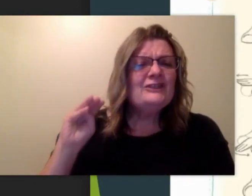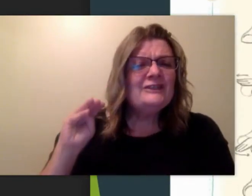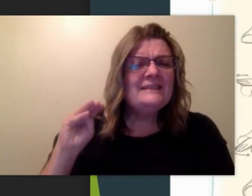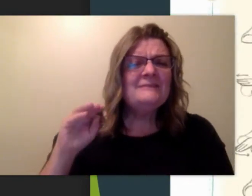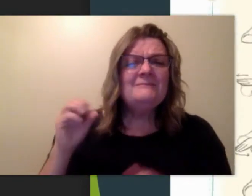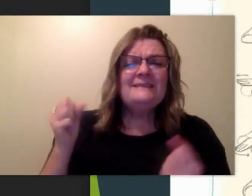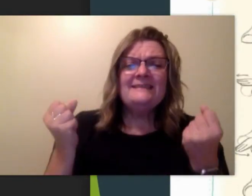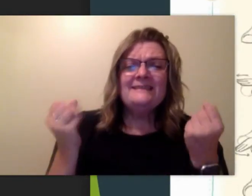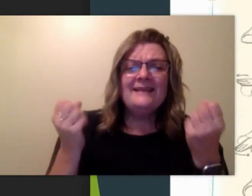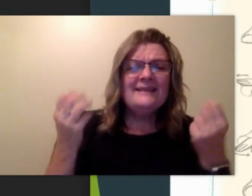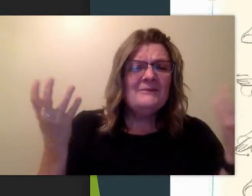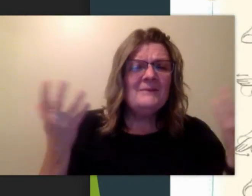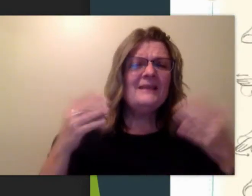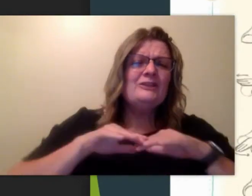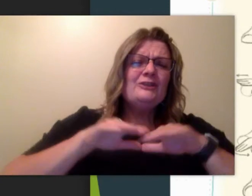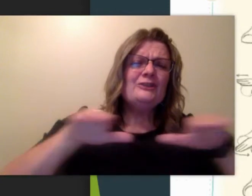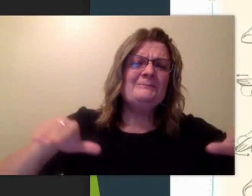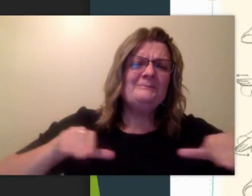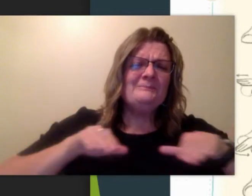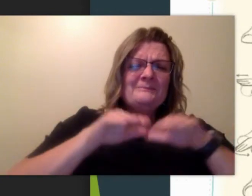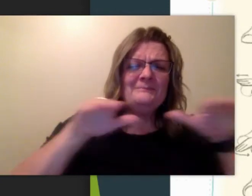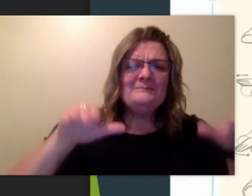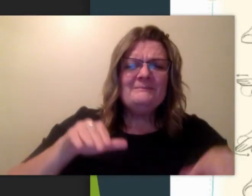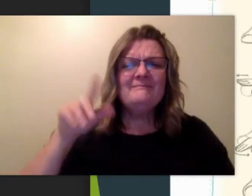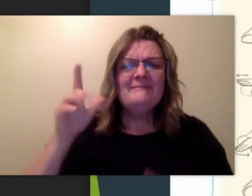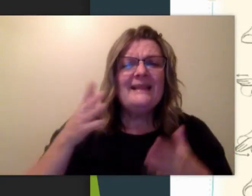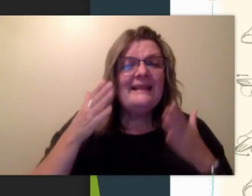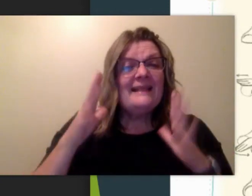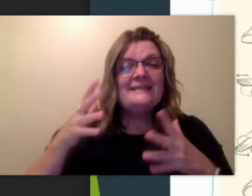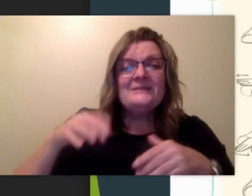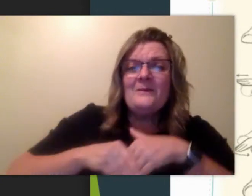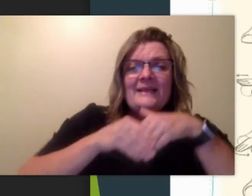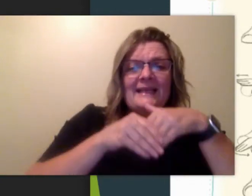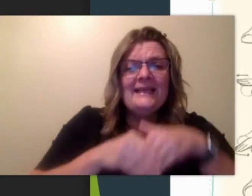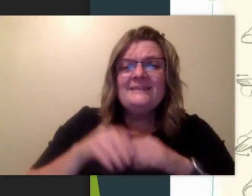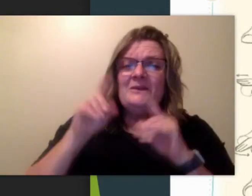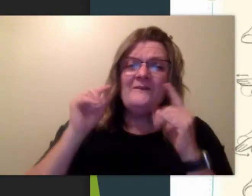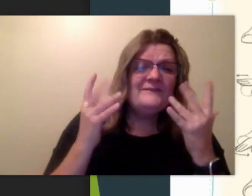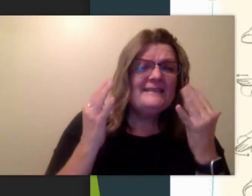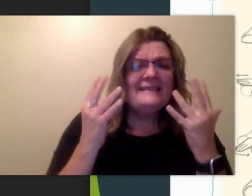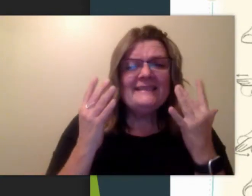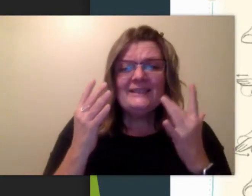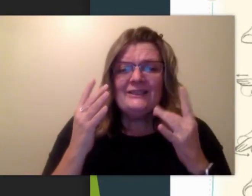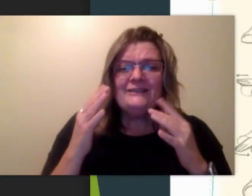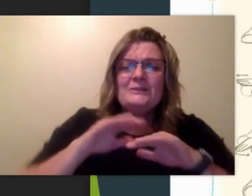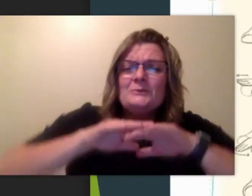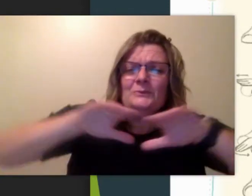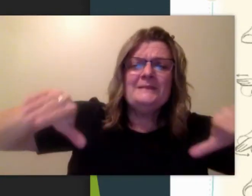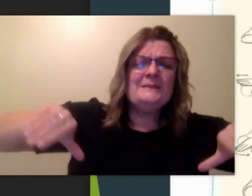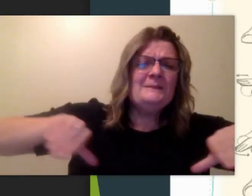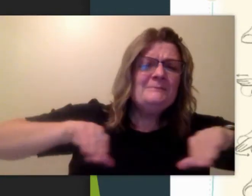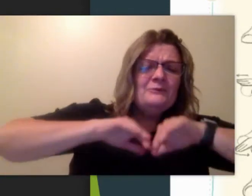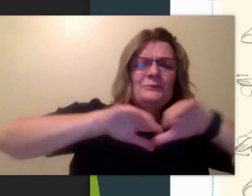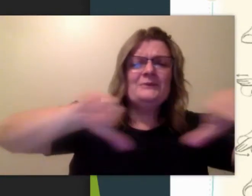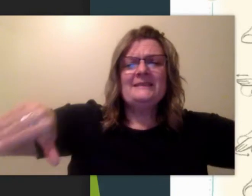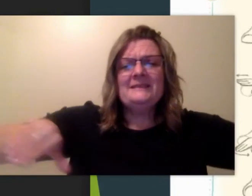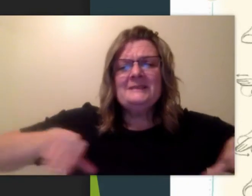Swim, this is the sign for swim. Let go hands, let go fingers.